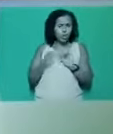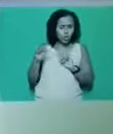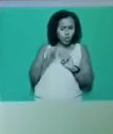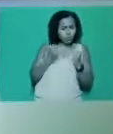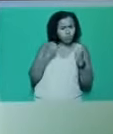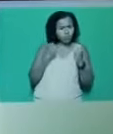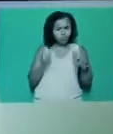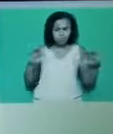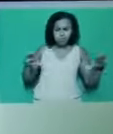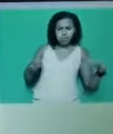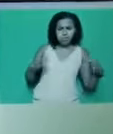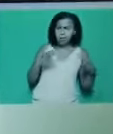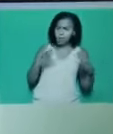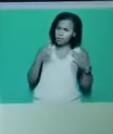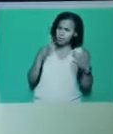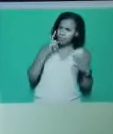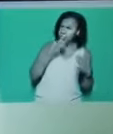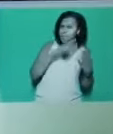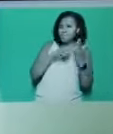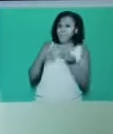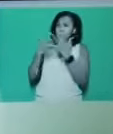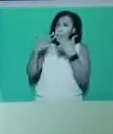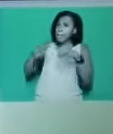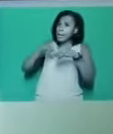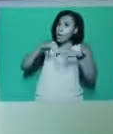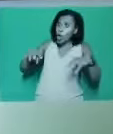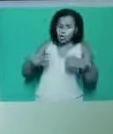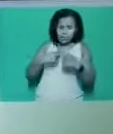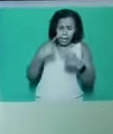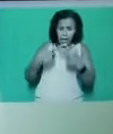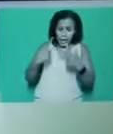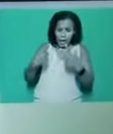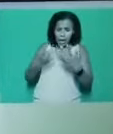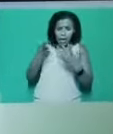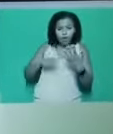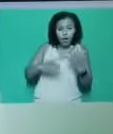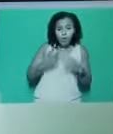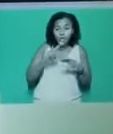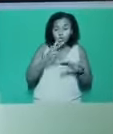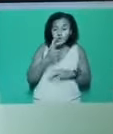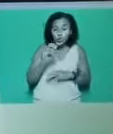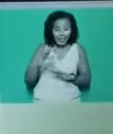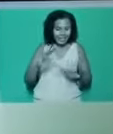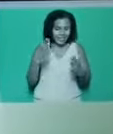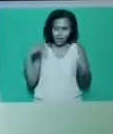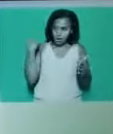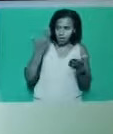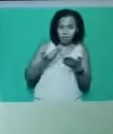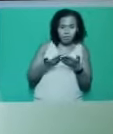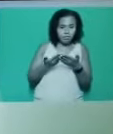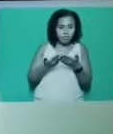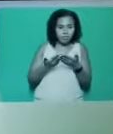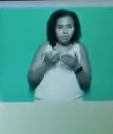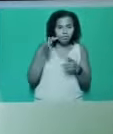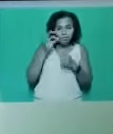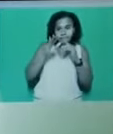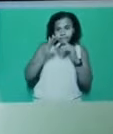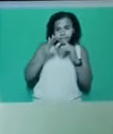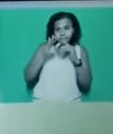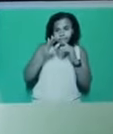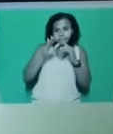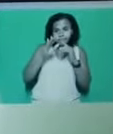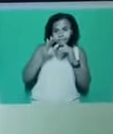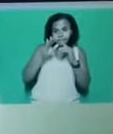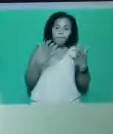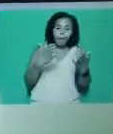sector workers have lost in real terms since the launch of austerity in 2010, and particularly focusing on the role of public sector workers during